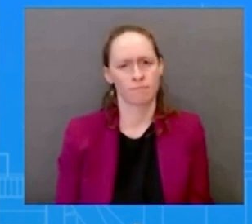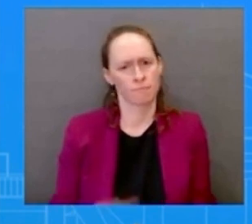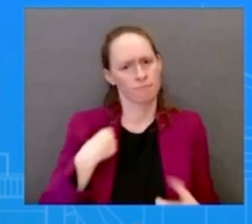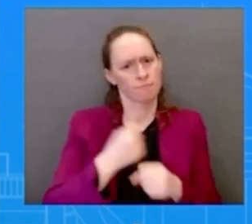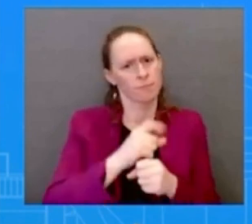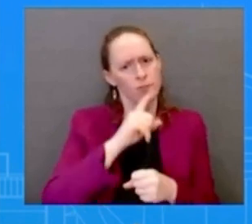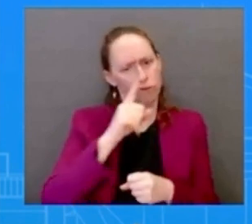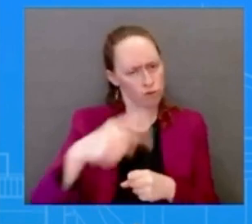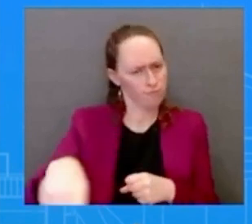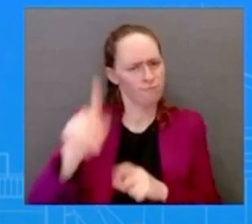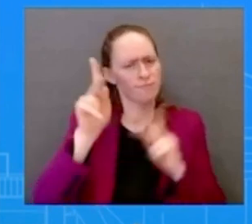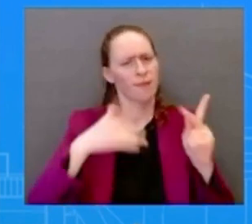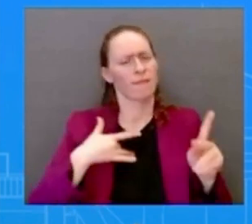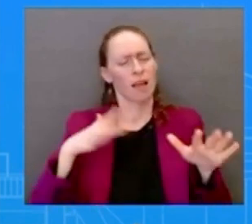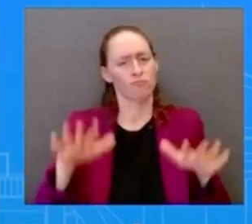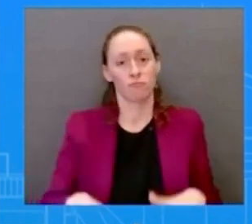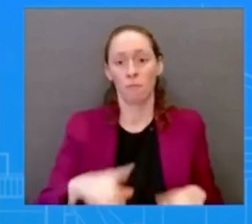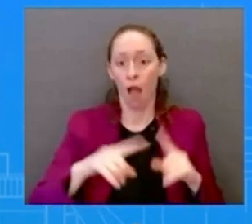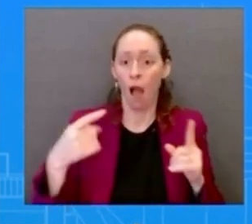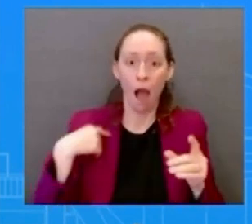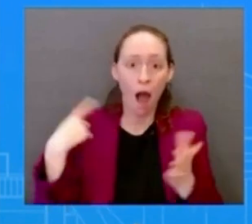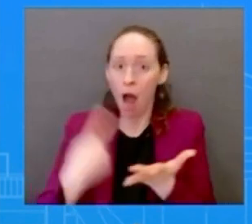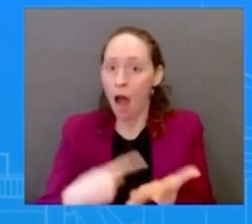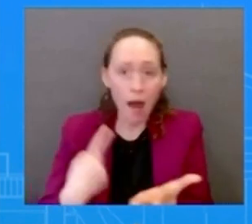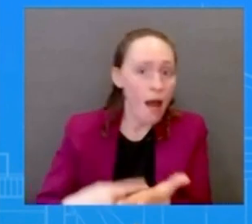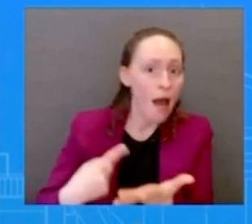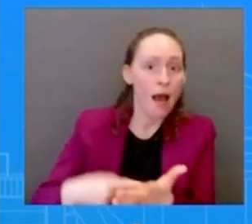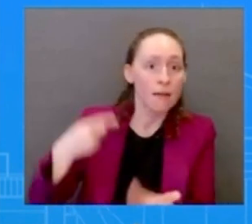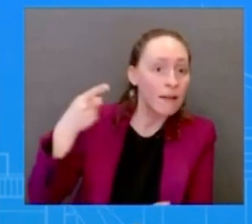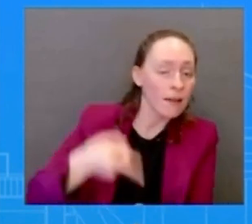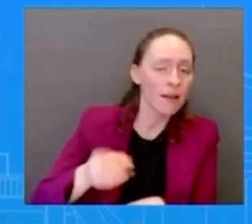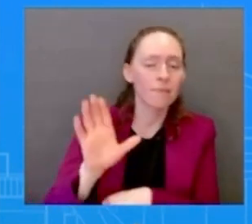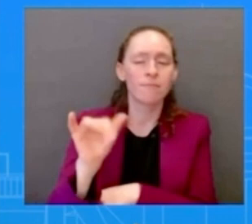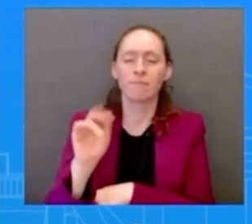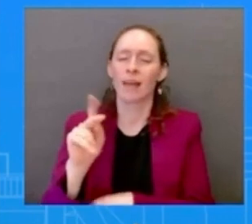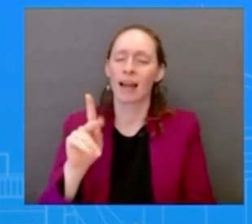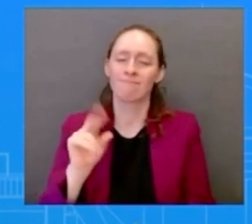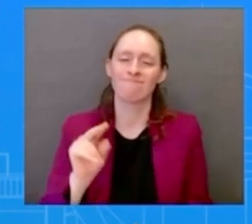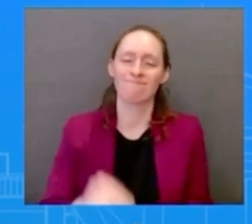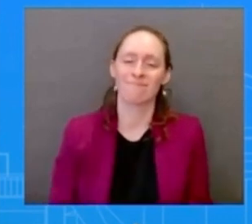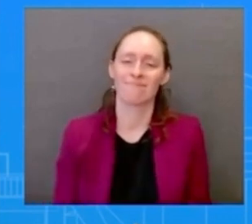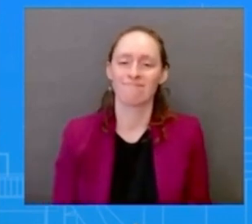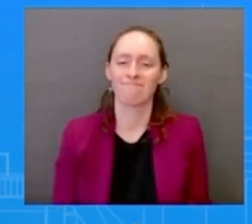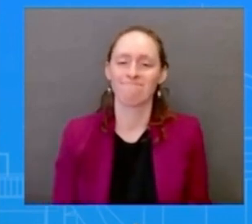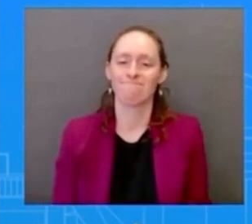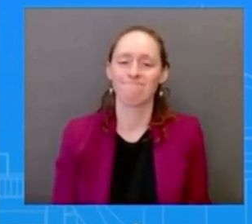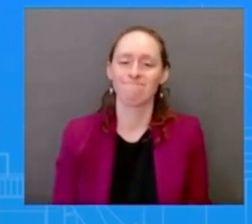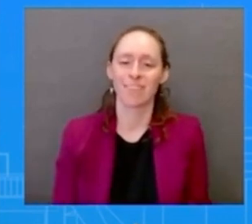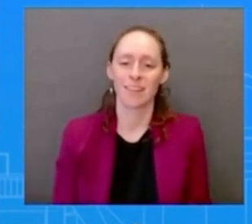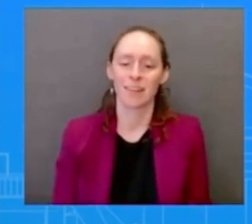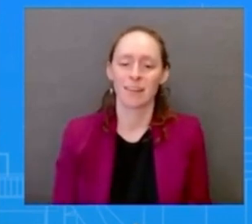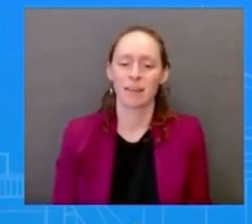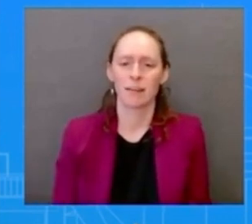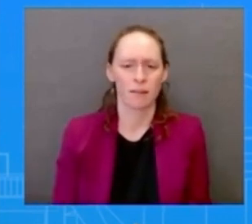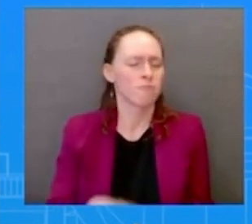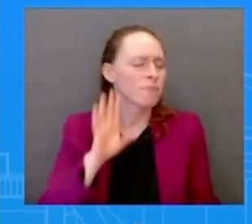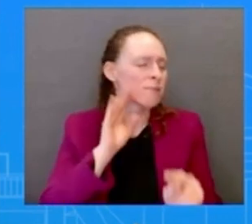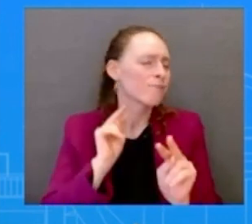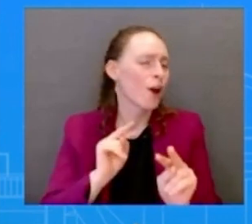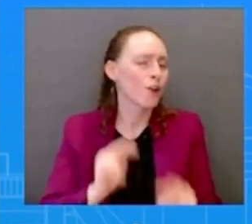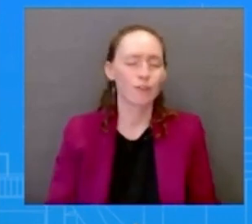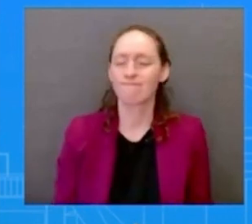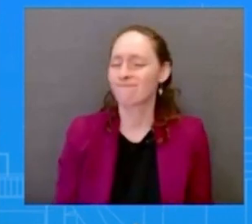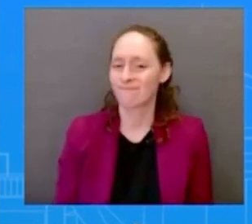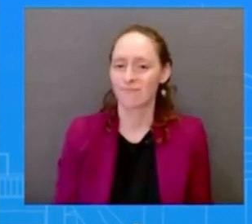bank as you just asked me about the particular bank in california we clearly are going to be monitoring okay and then just on the international